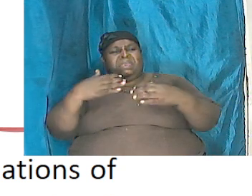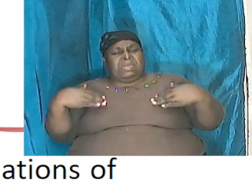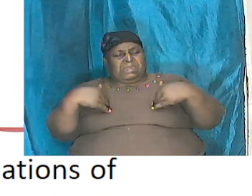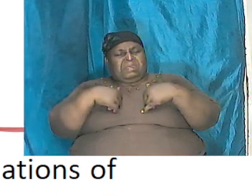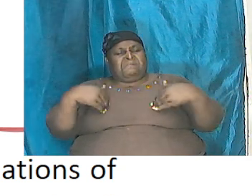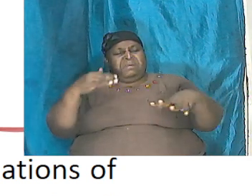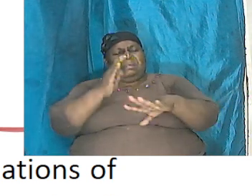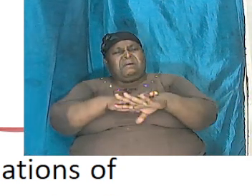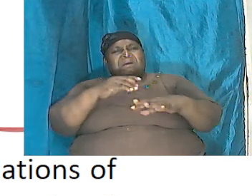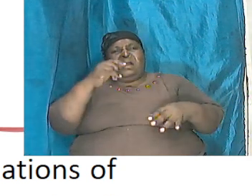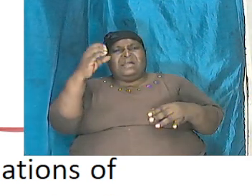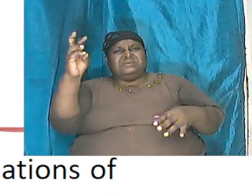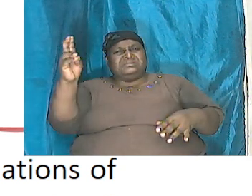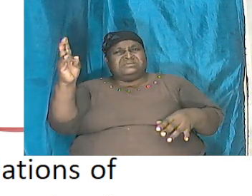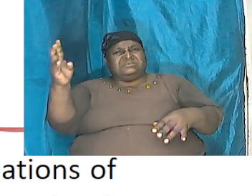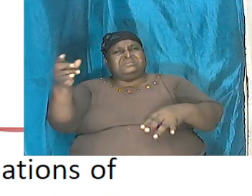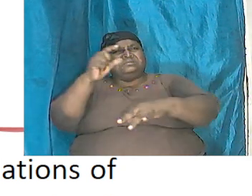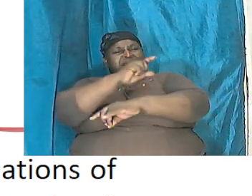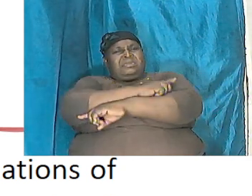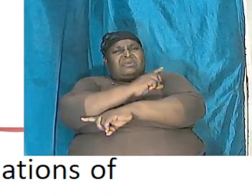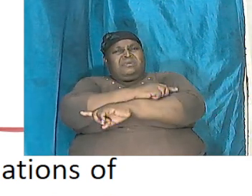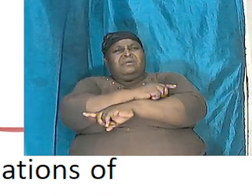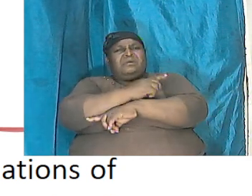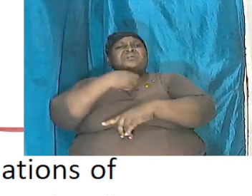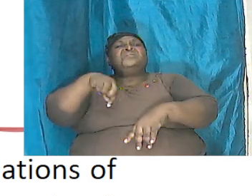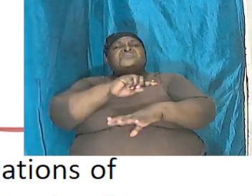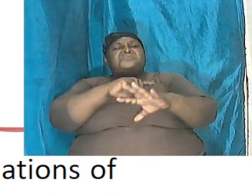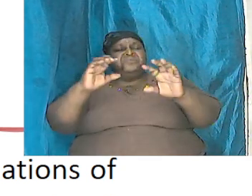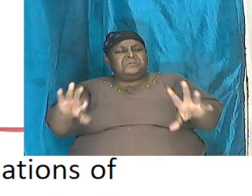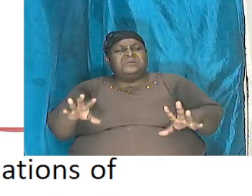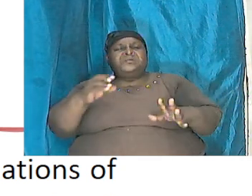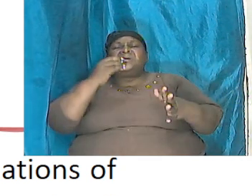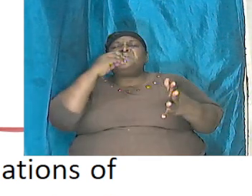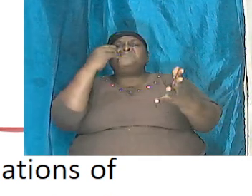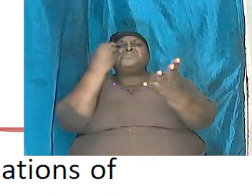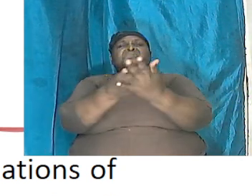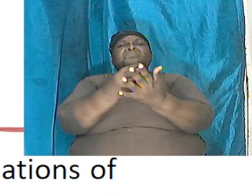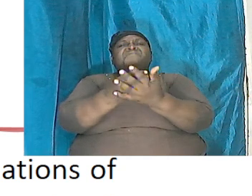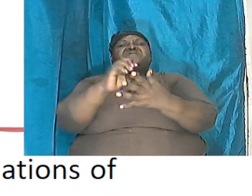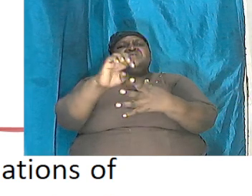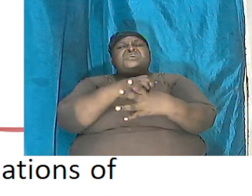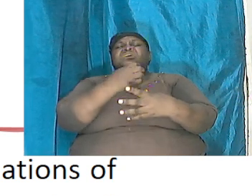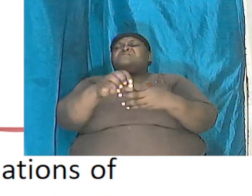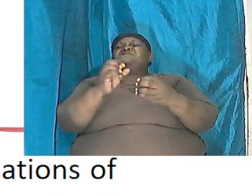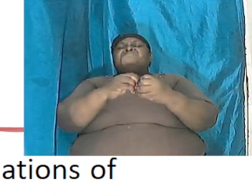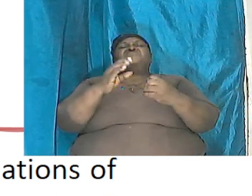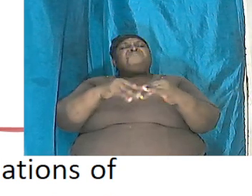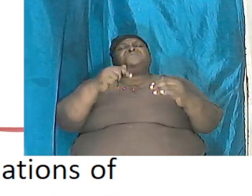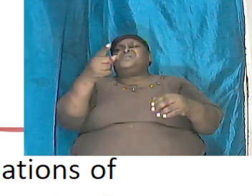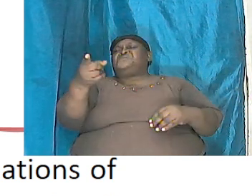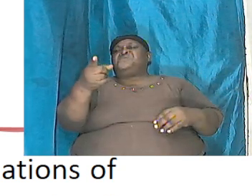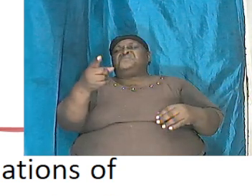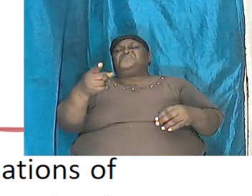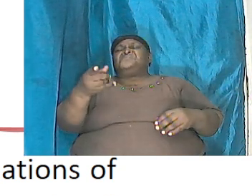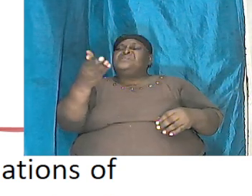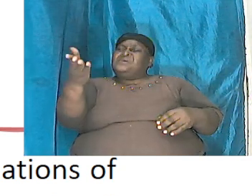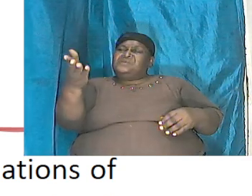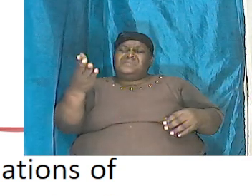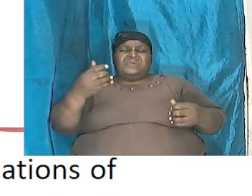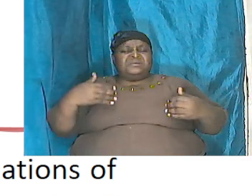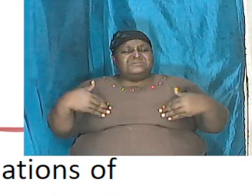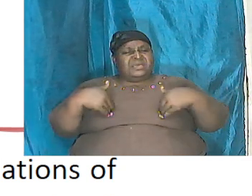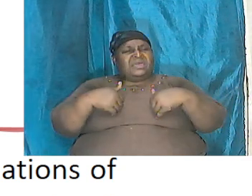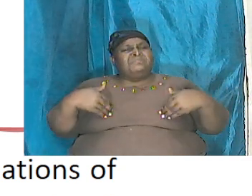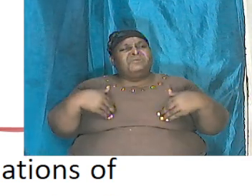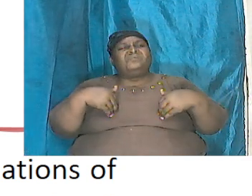because we can prove even more than you that these animals were here